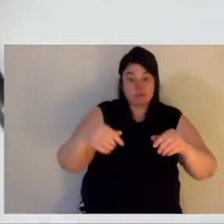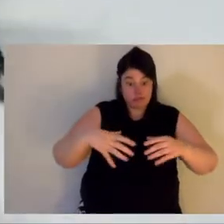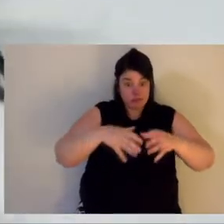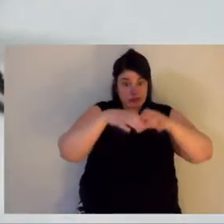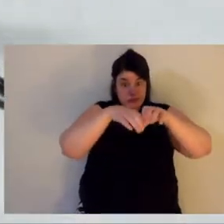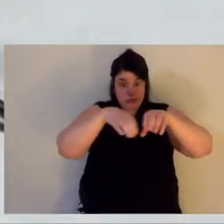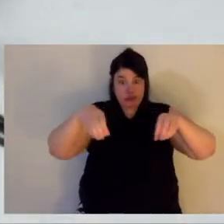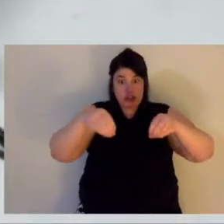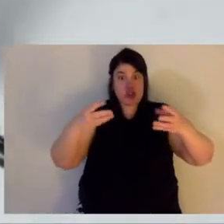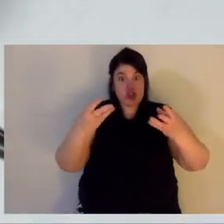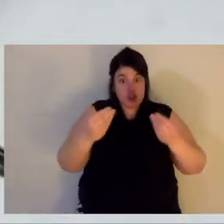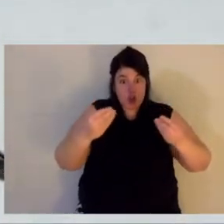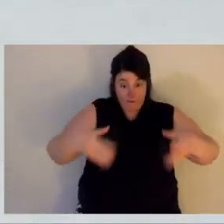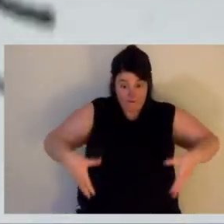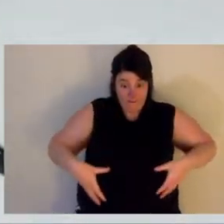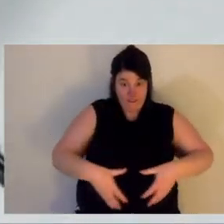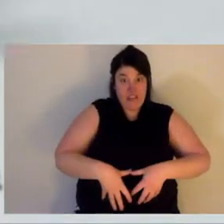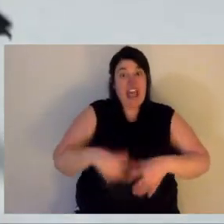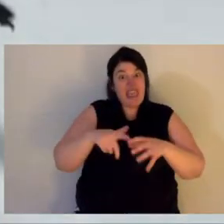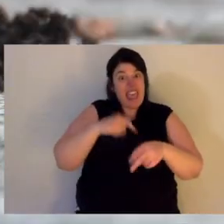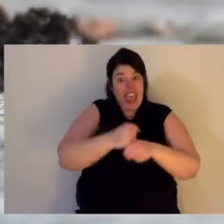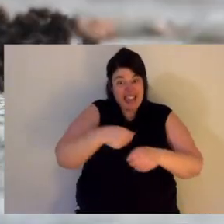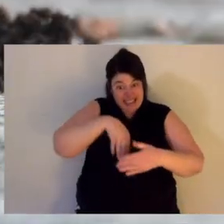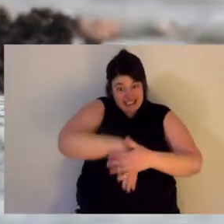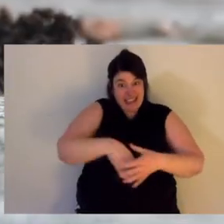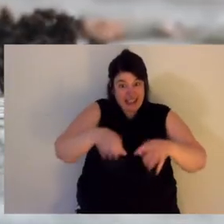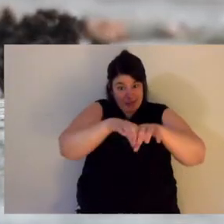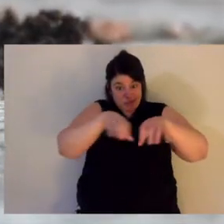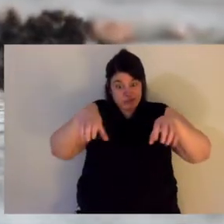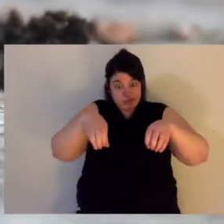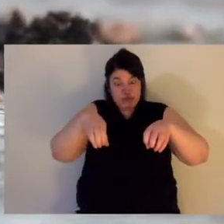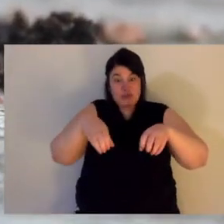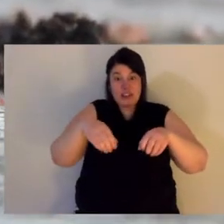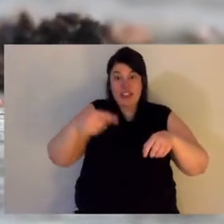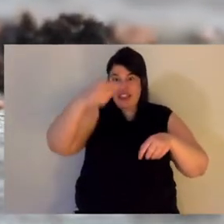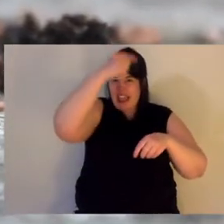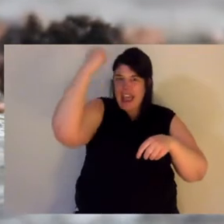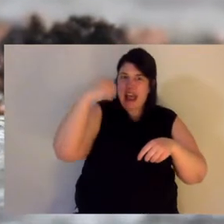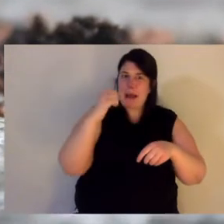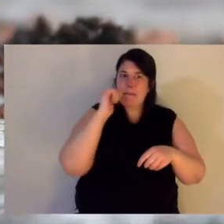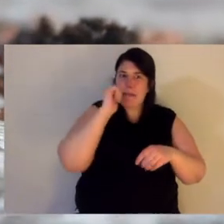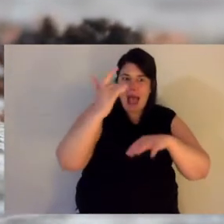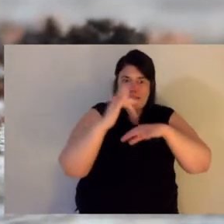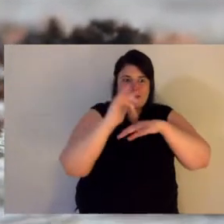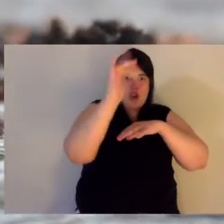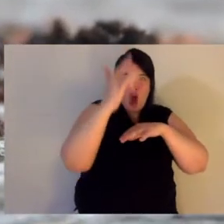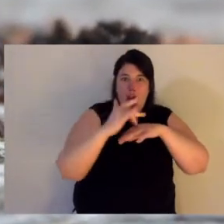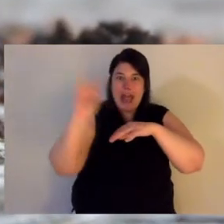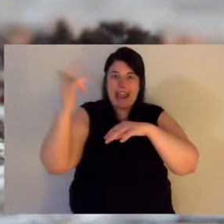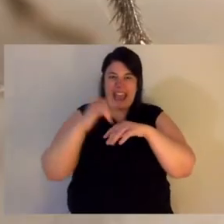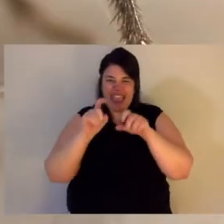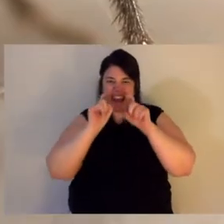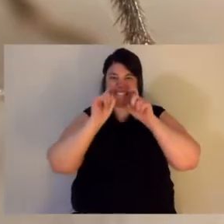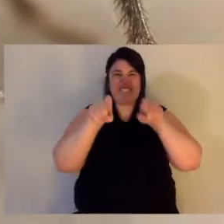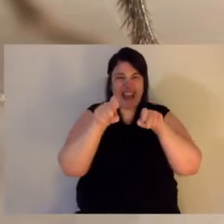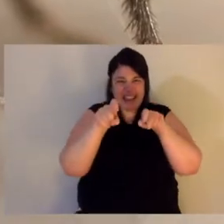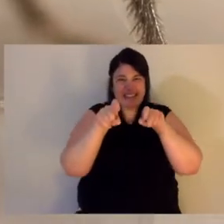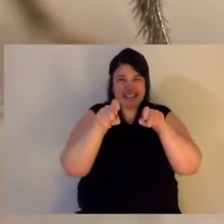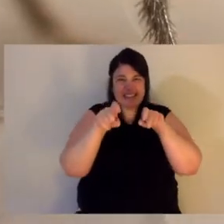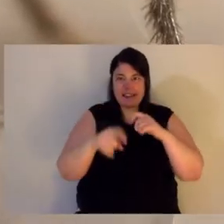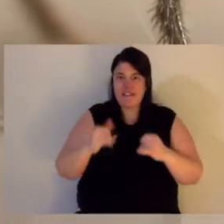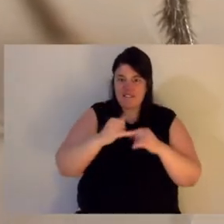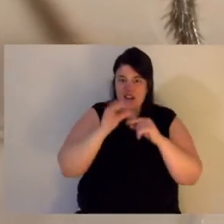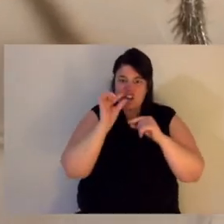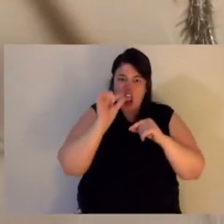carry their eggs inside. Now, up around their head, it's very black and shiny. And look at those big fangs. They're incredibly long and very hard.